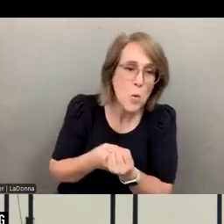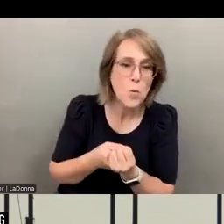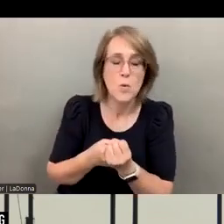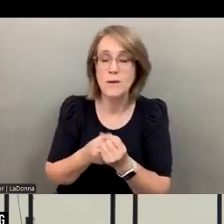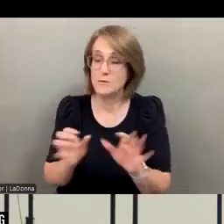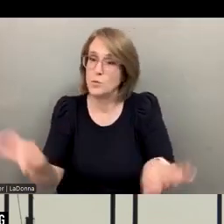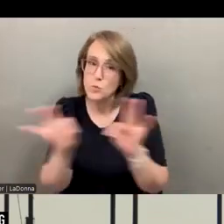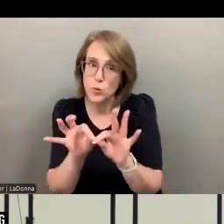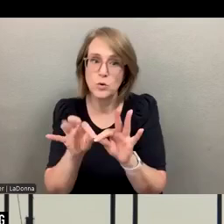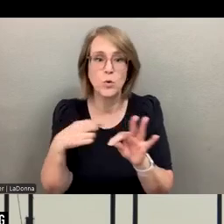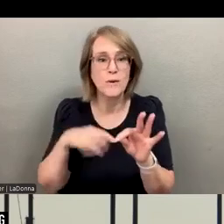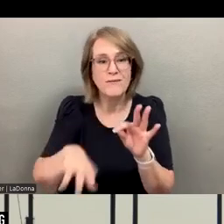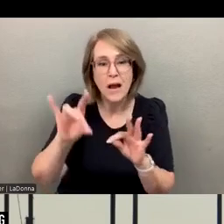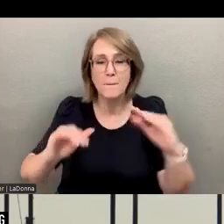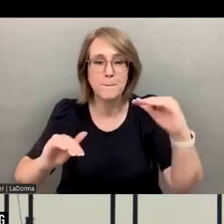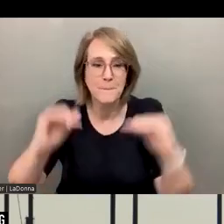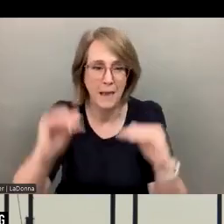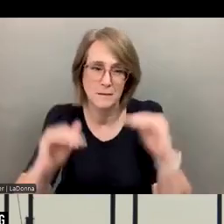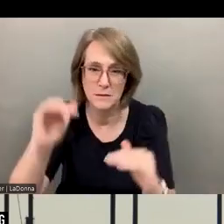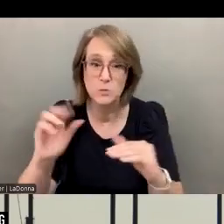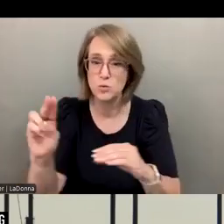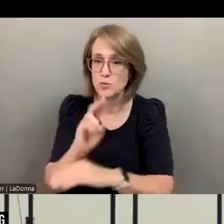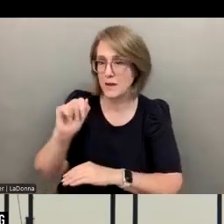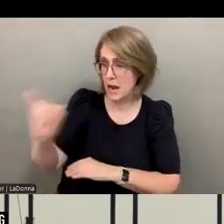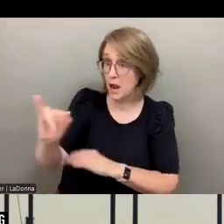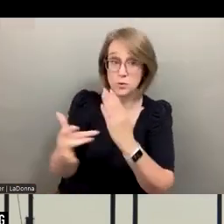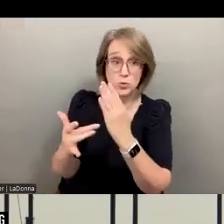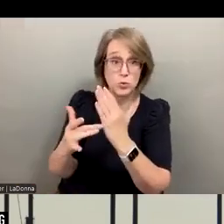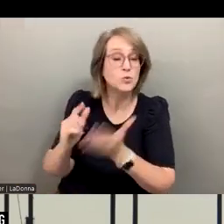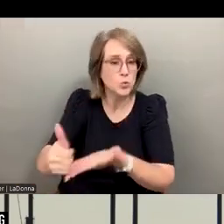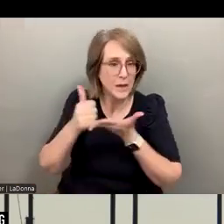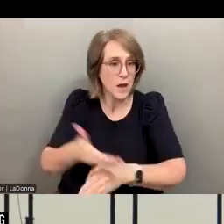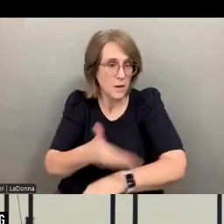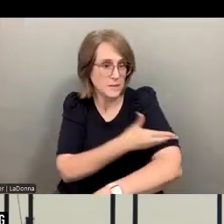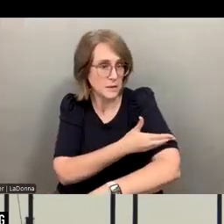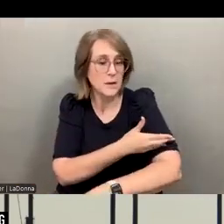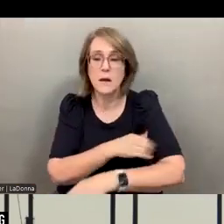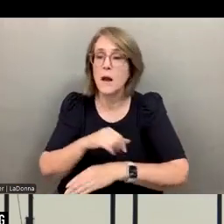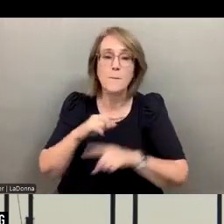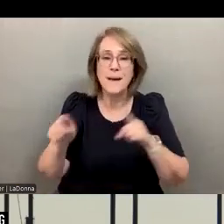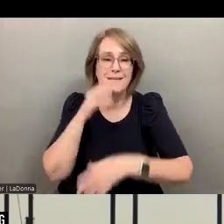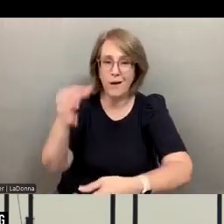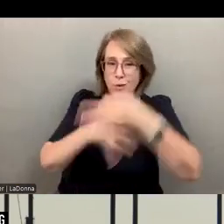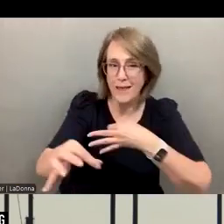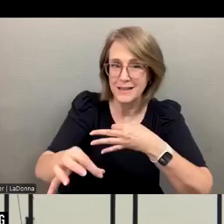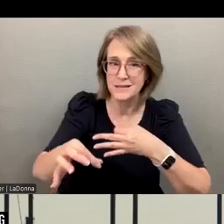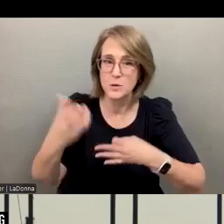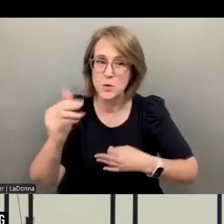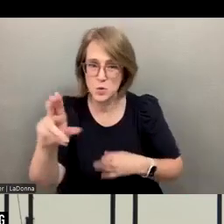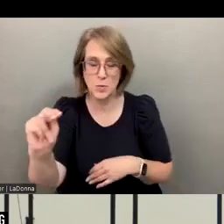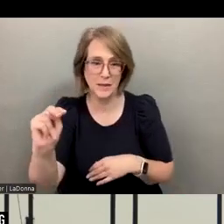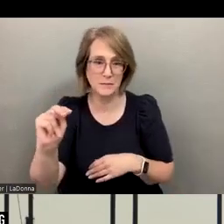crucial that we find that balance, using AI to enhance and not to overshadow the human touch that is